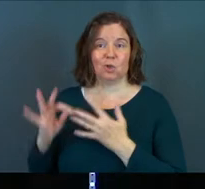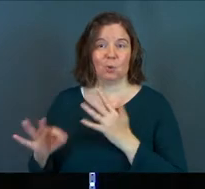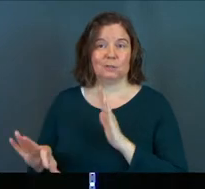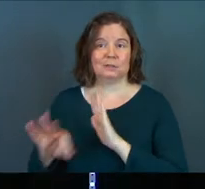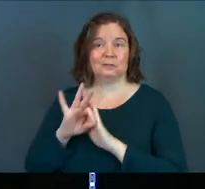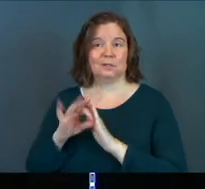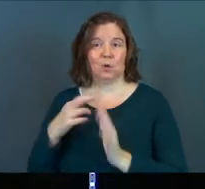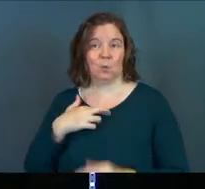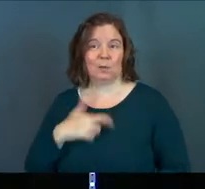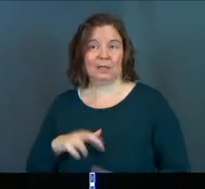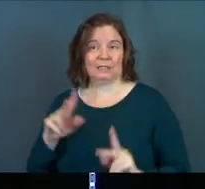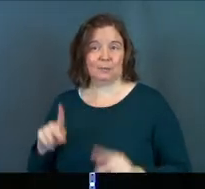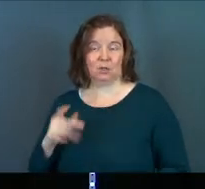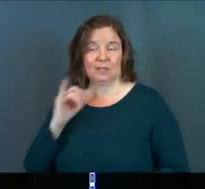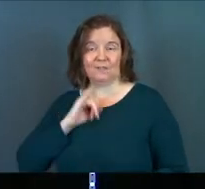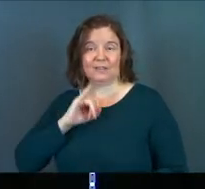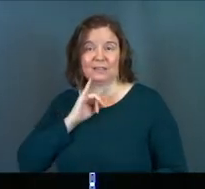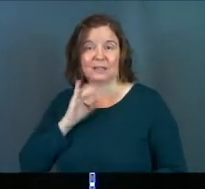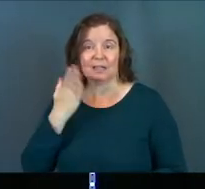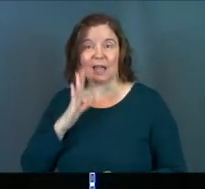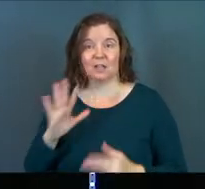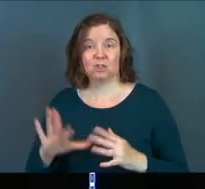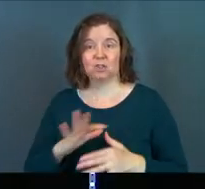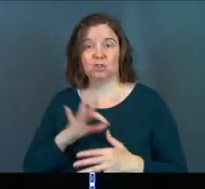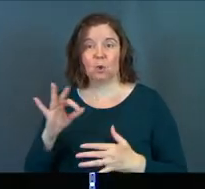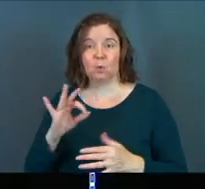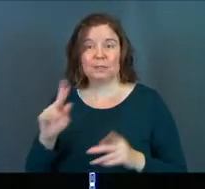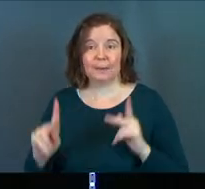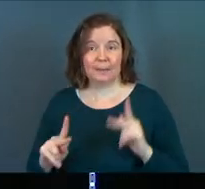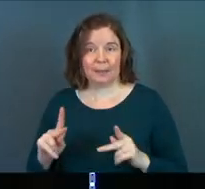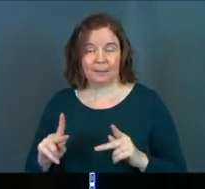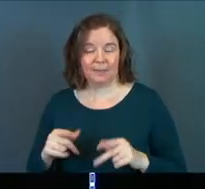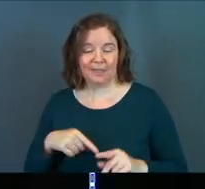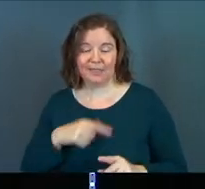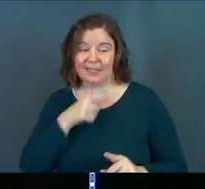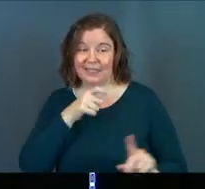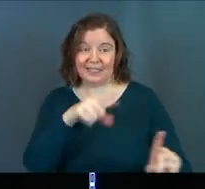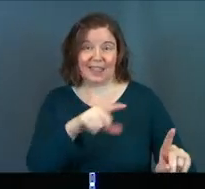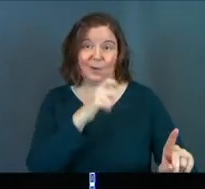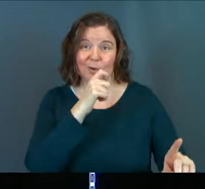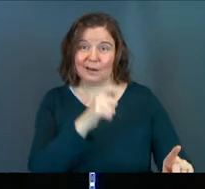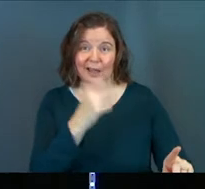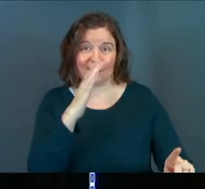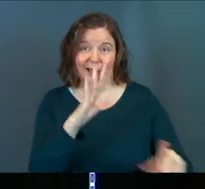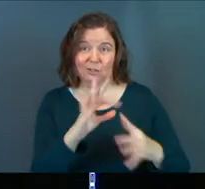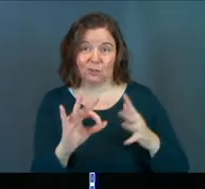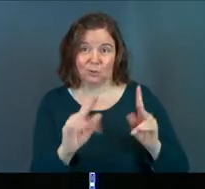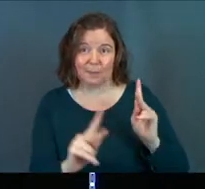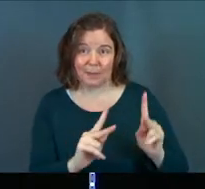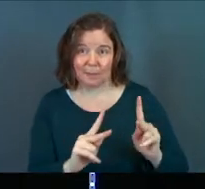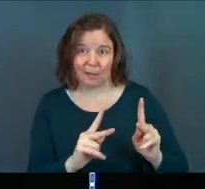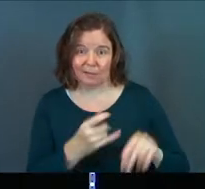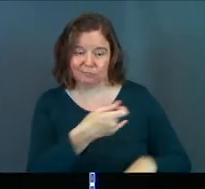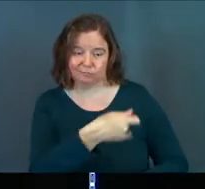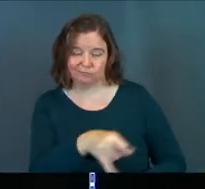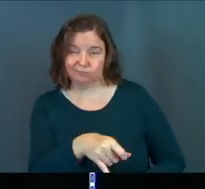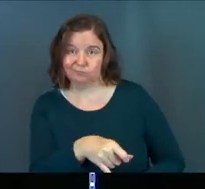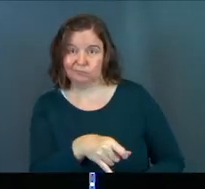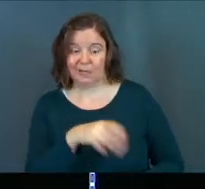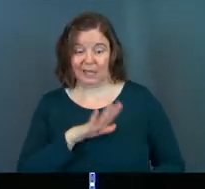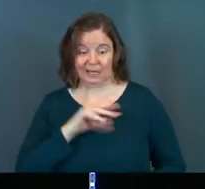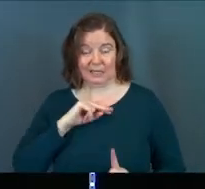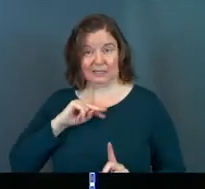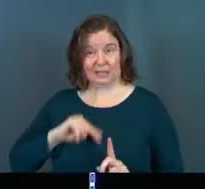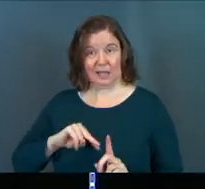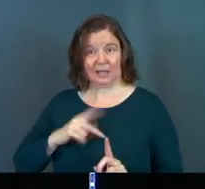a religious person of Israel, of God's chosen people. They were not God's chosen people. They were, in